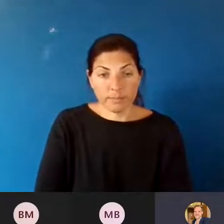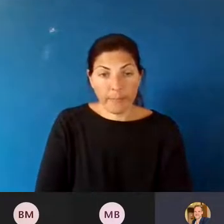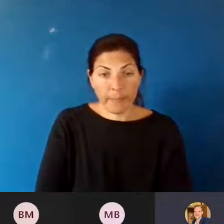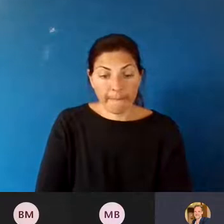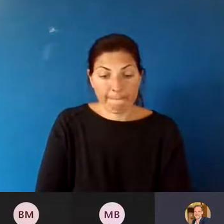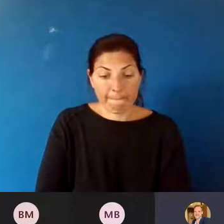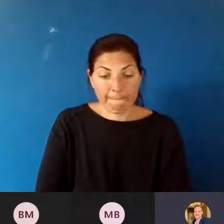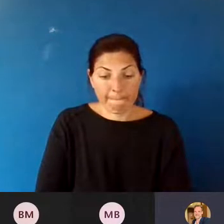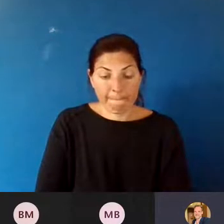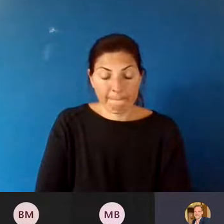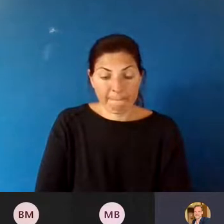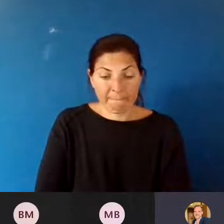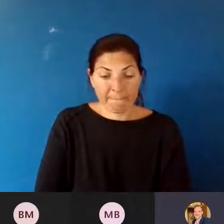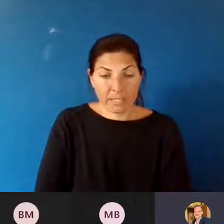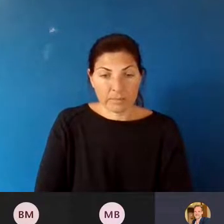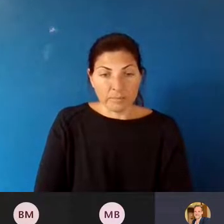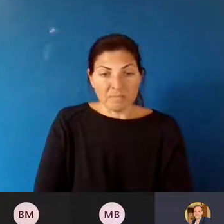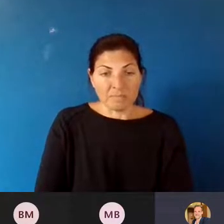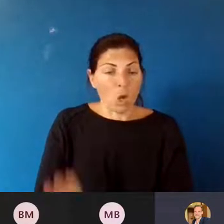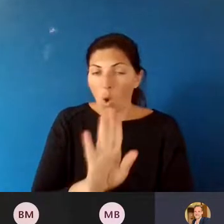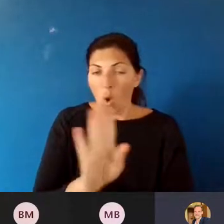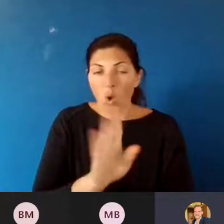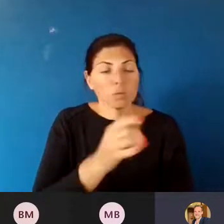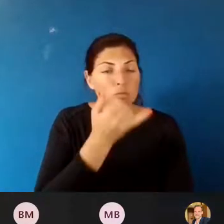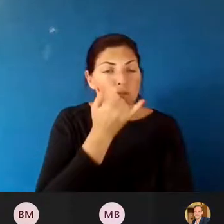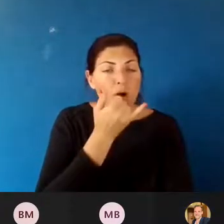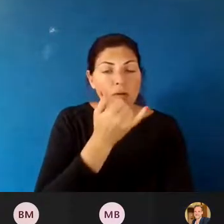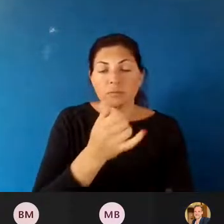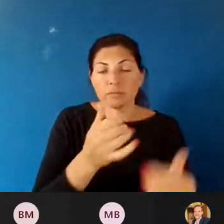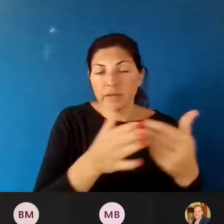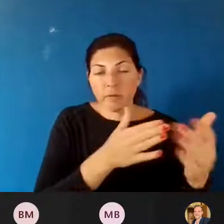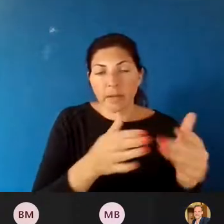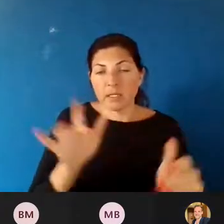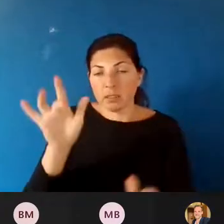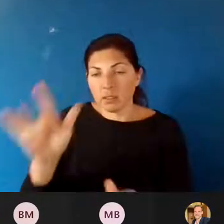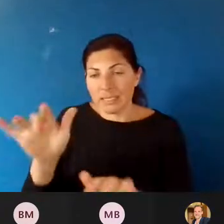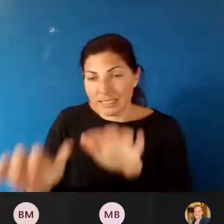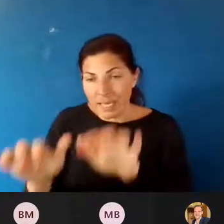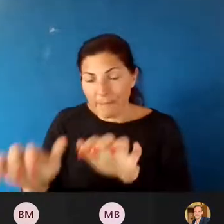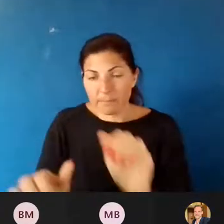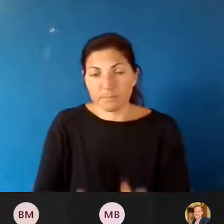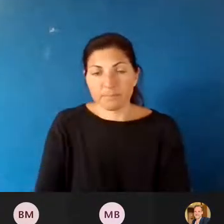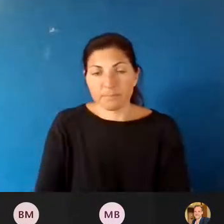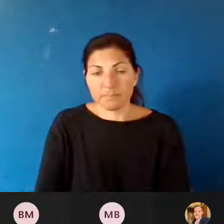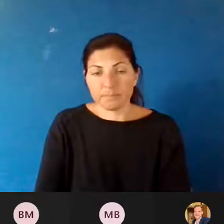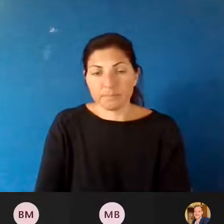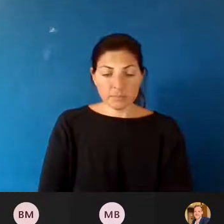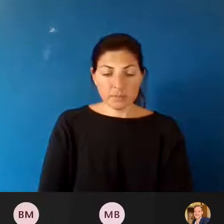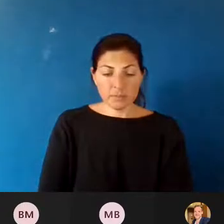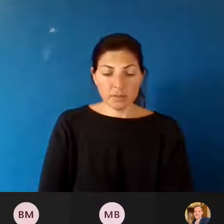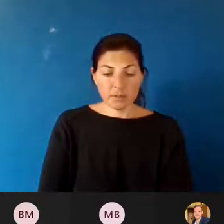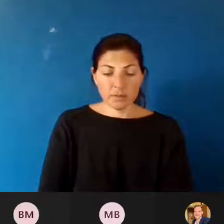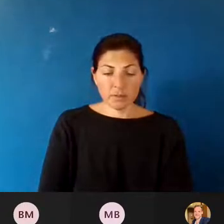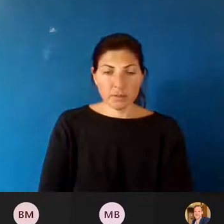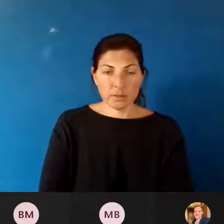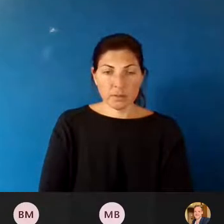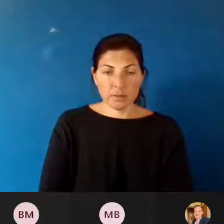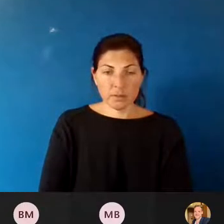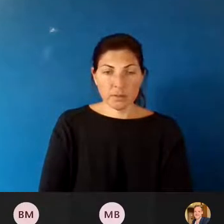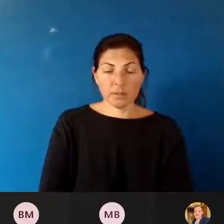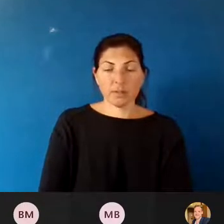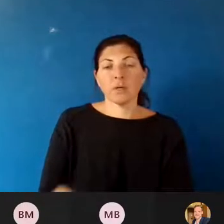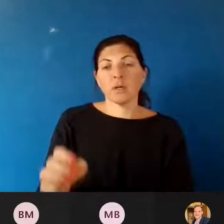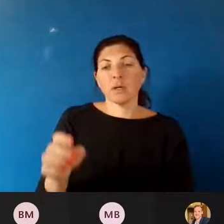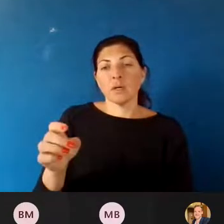They won't be able to turn on their mics. Oh, OK. I have to type it in. All right. I'll read it. Deborah asks, how do we refocus on